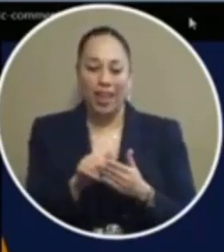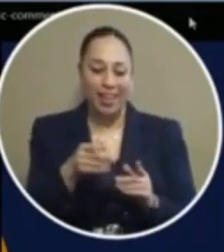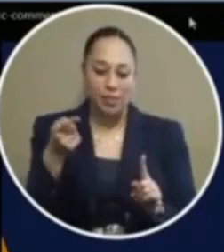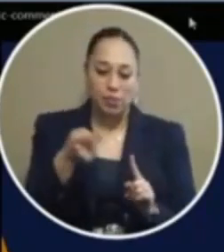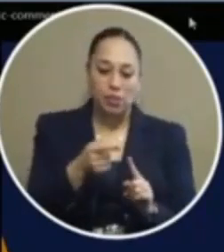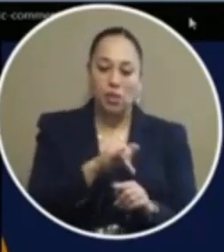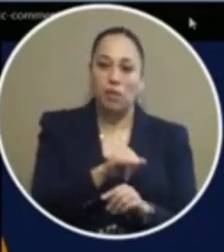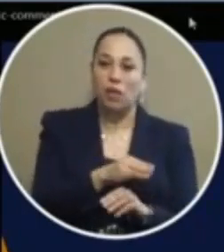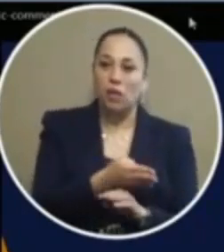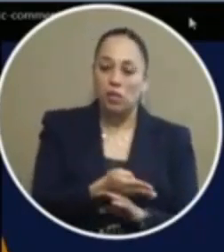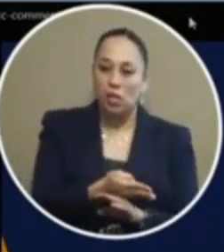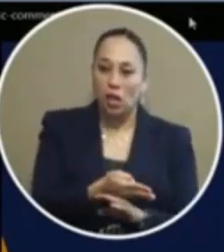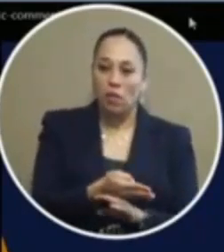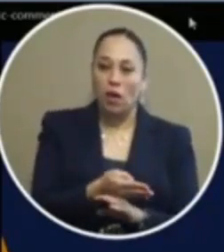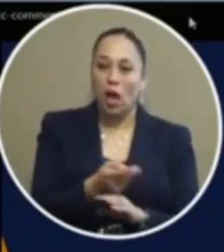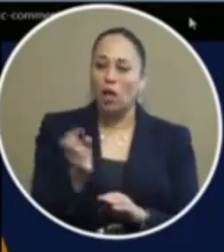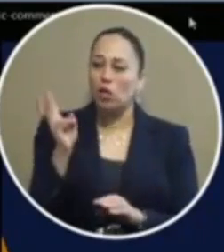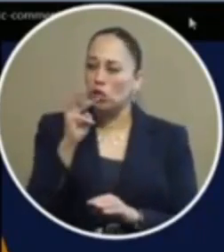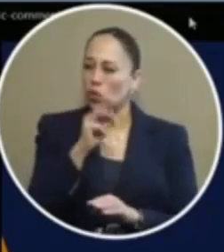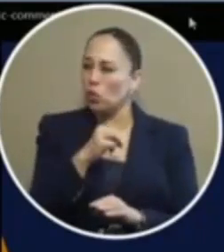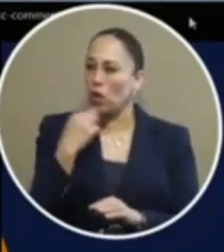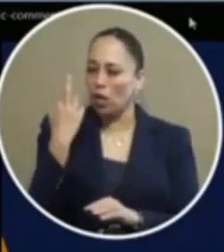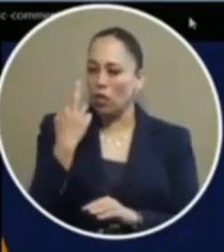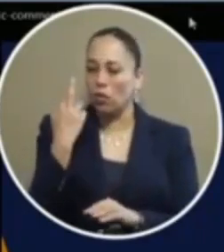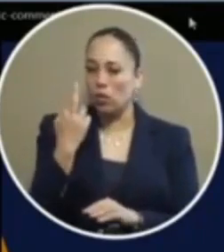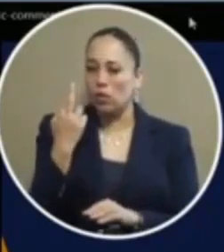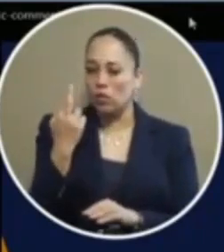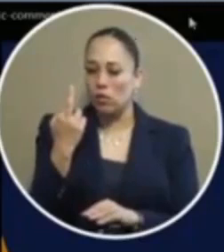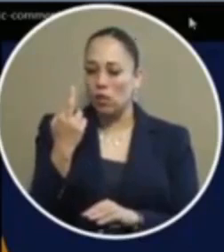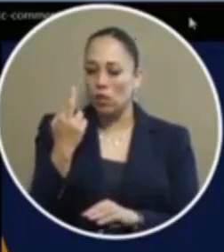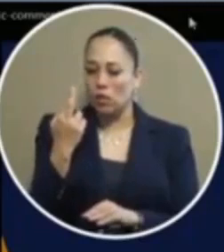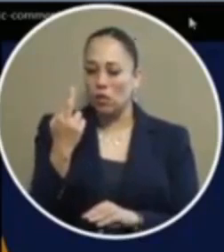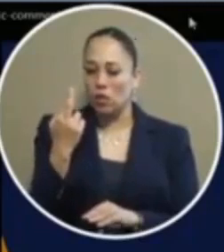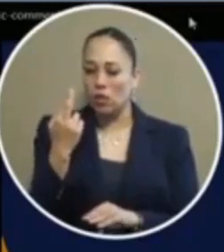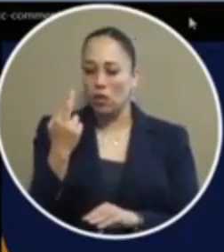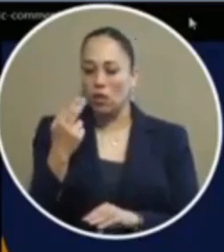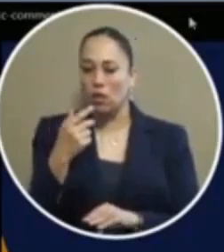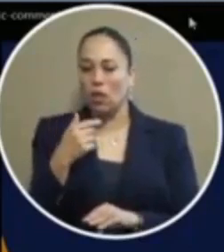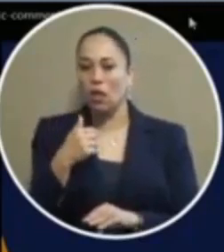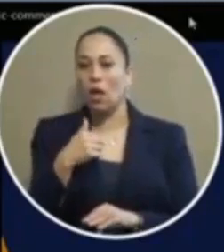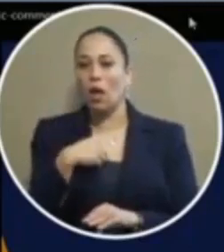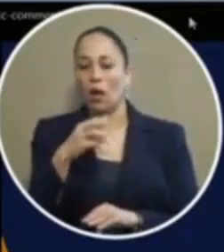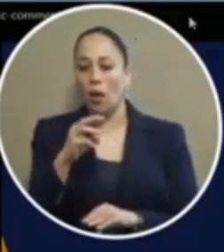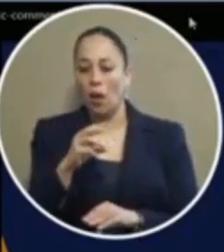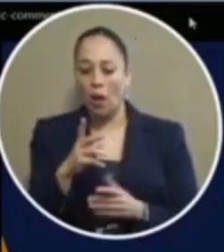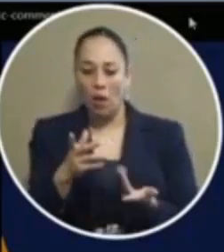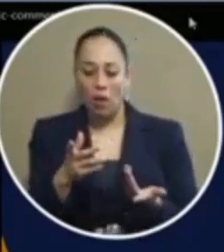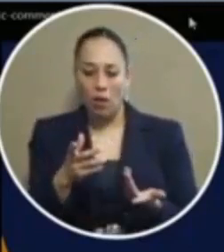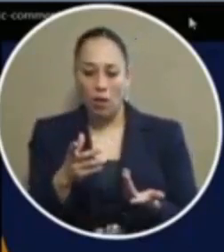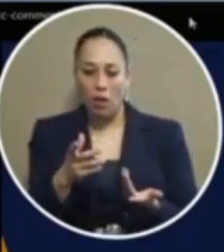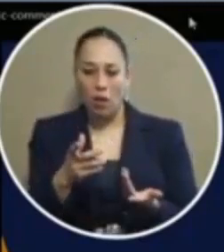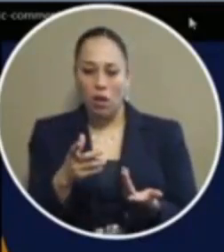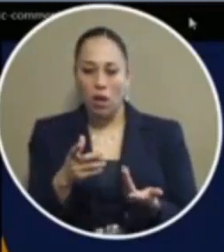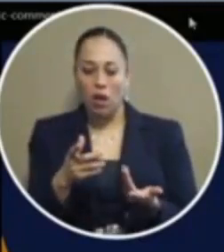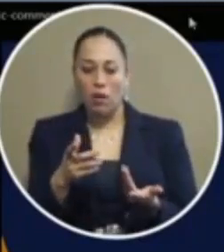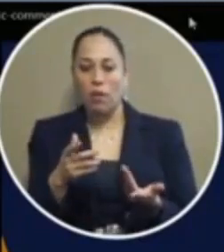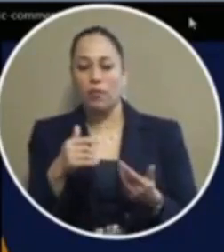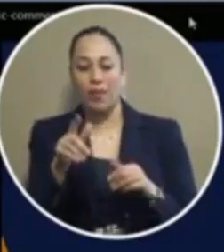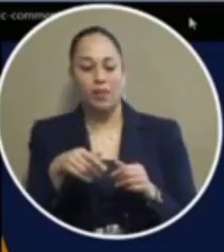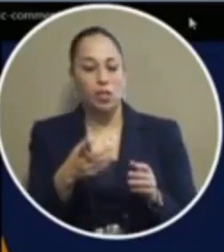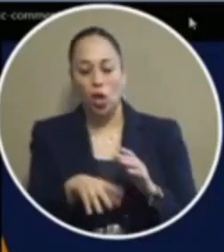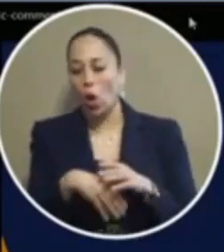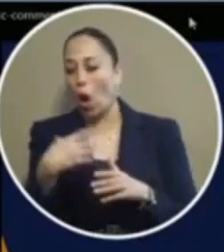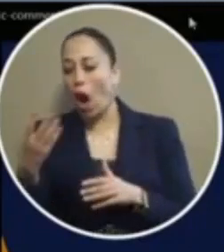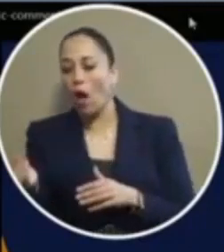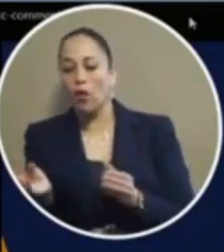it it's weird because i mean as far as the current da is gonna be out of the office so